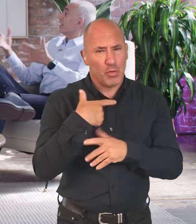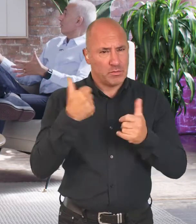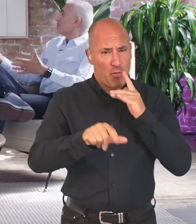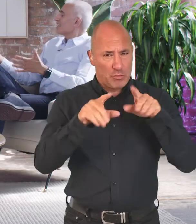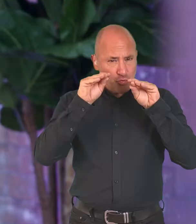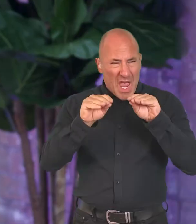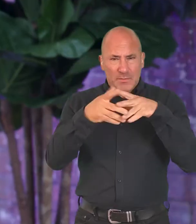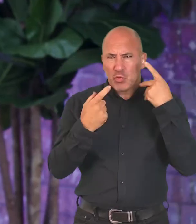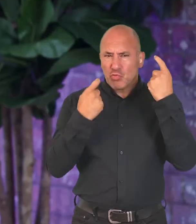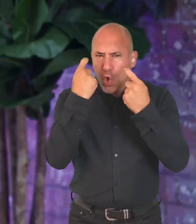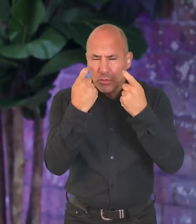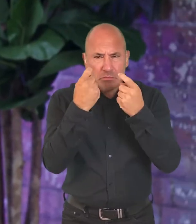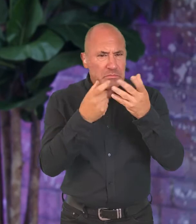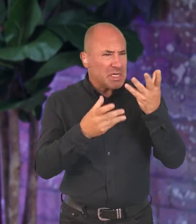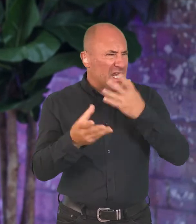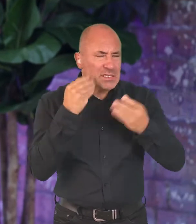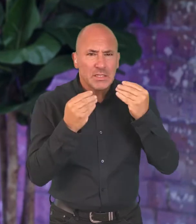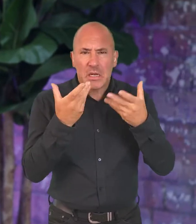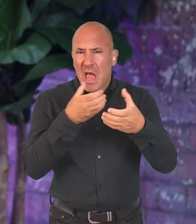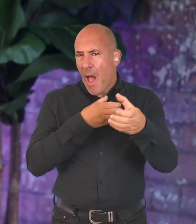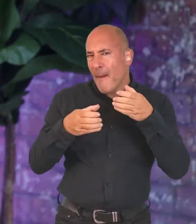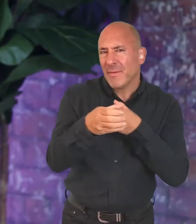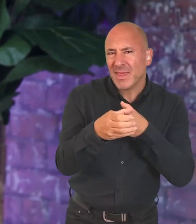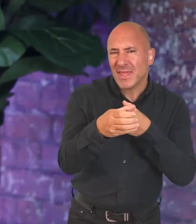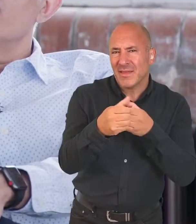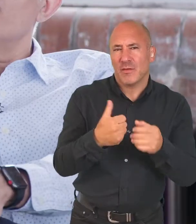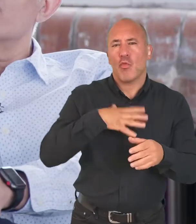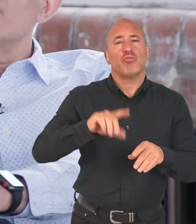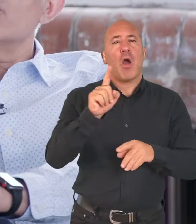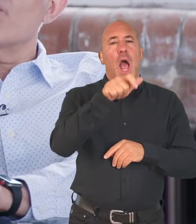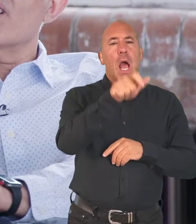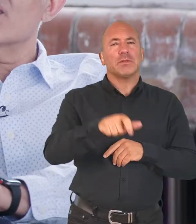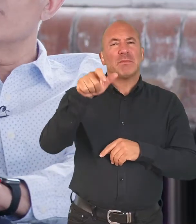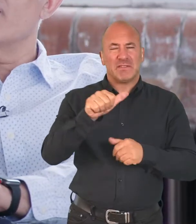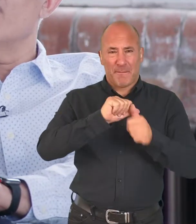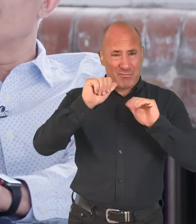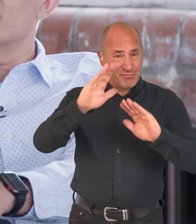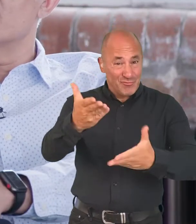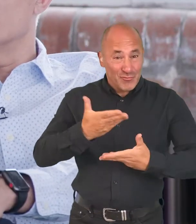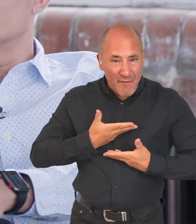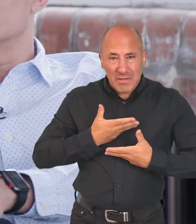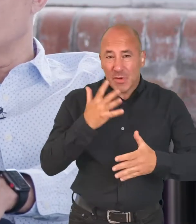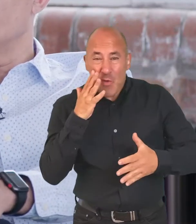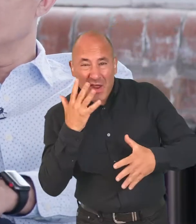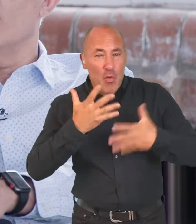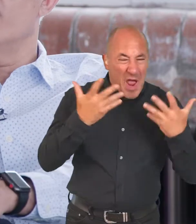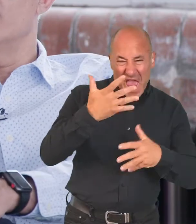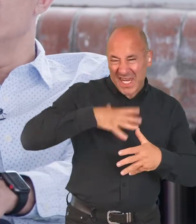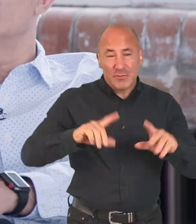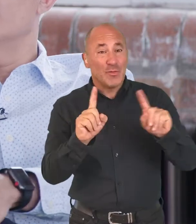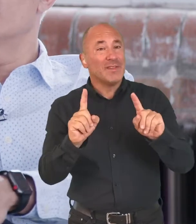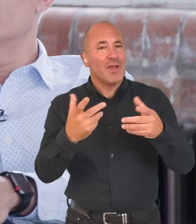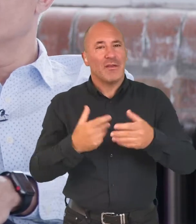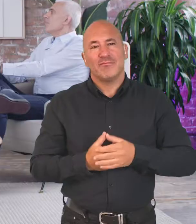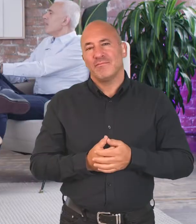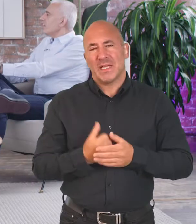start training them to be curious, to listen, show empathy. We want to ensure that customers get the best service when and where they